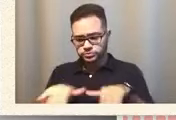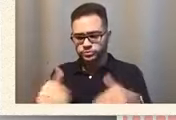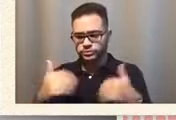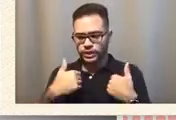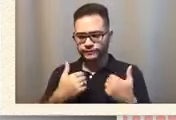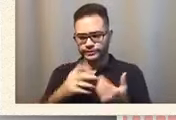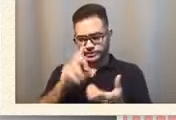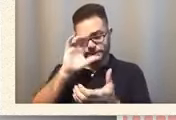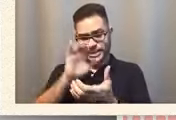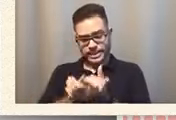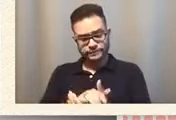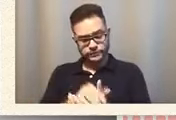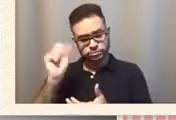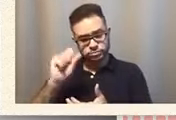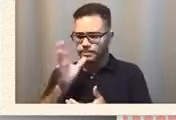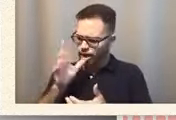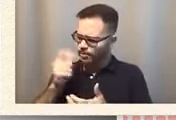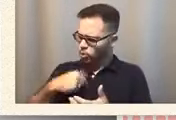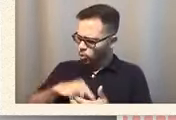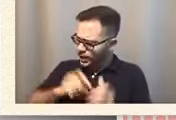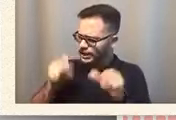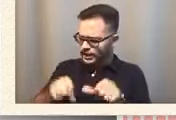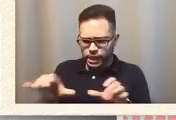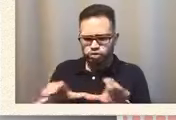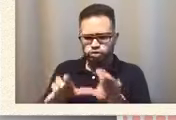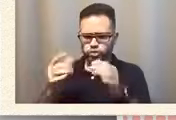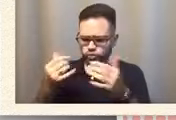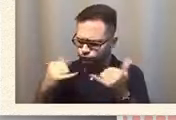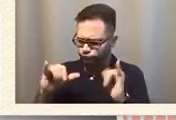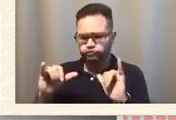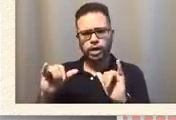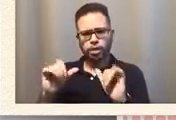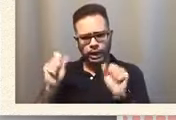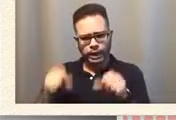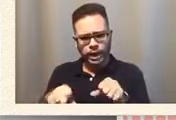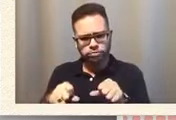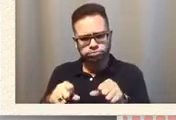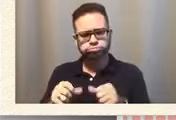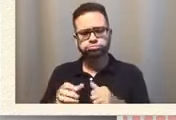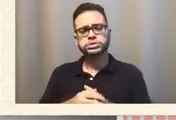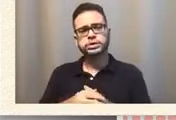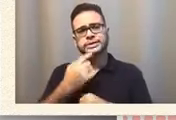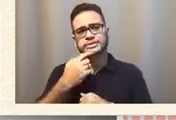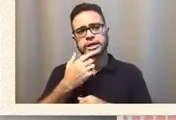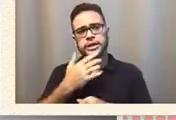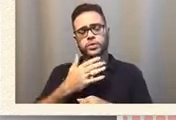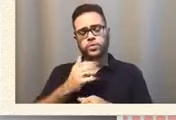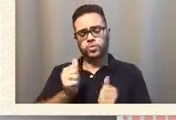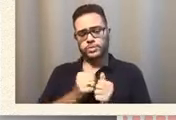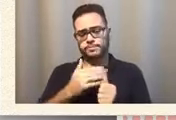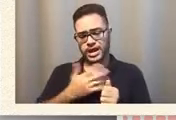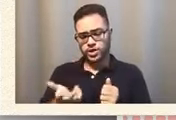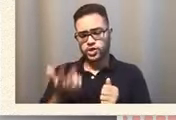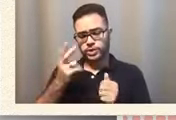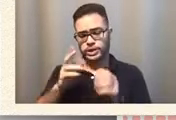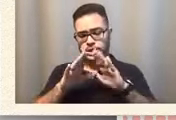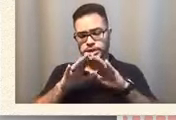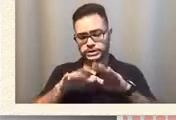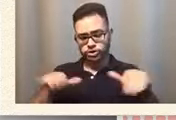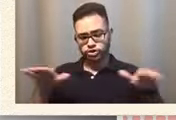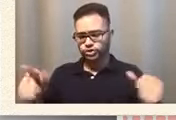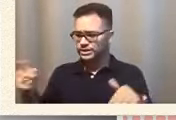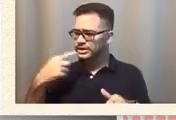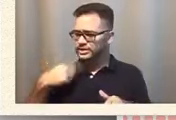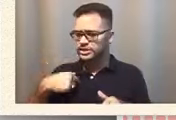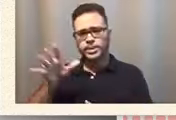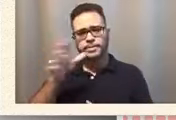hey mom we can do this we did it we can still do it and you know like i said my case with my three kids they told me mommy let's do yoga